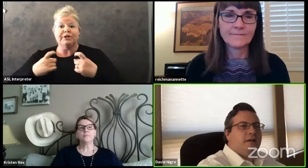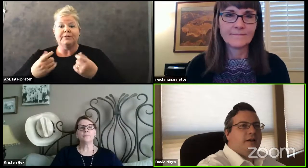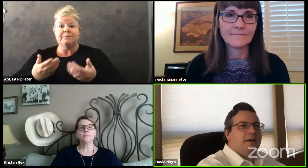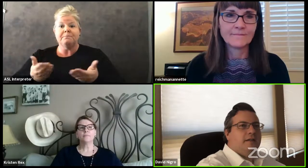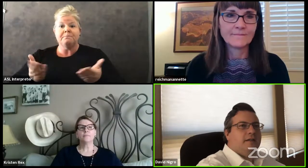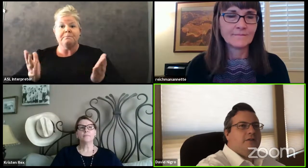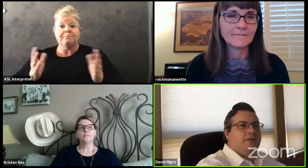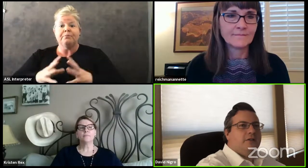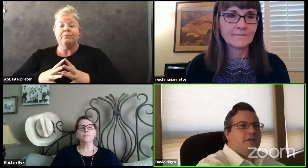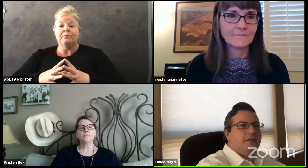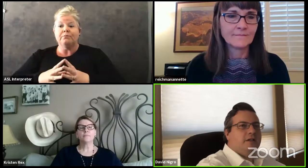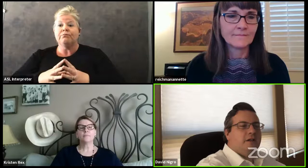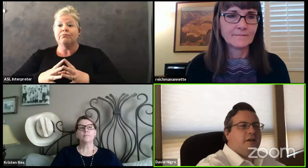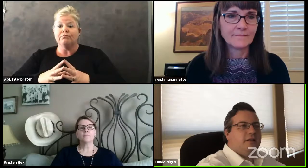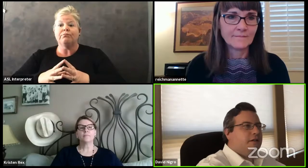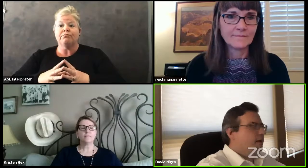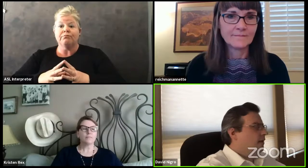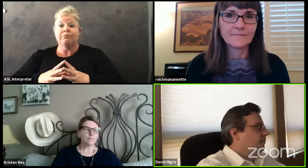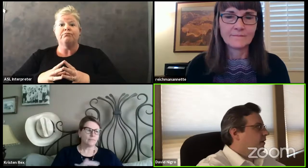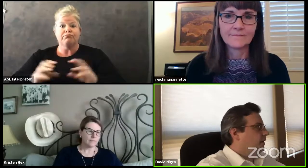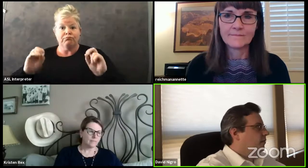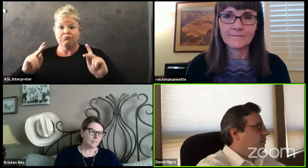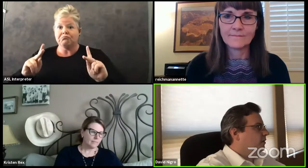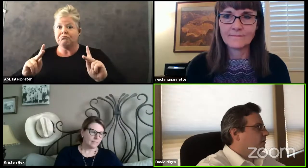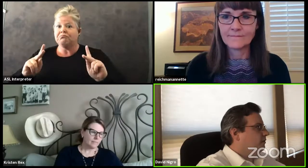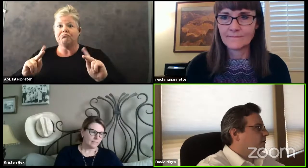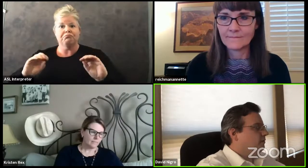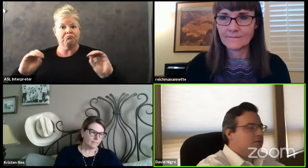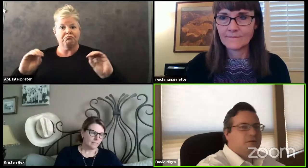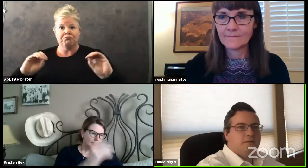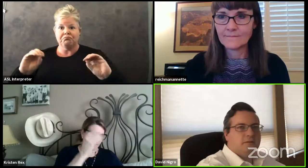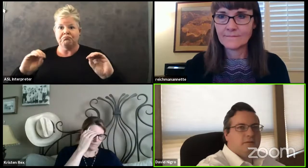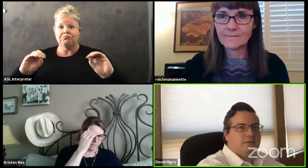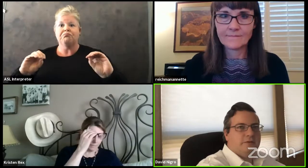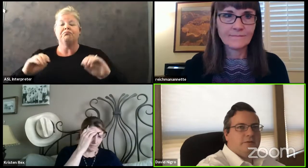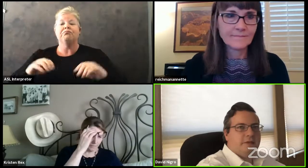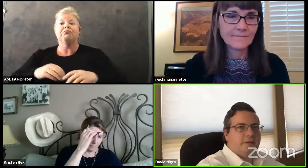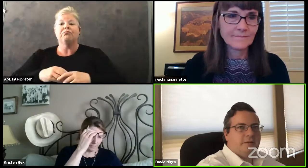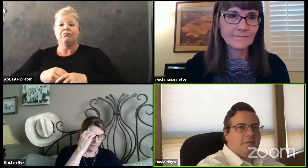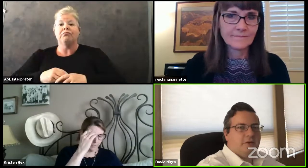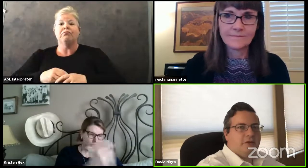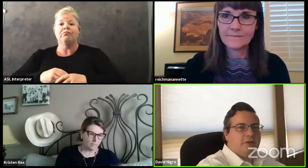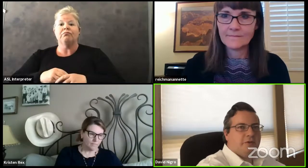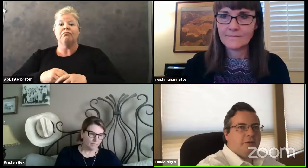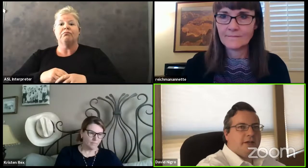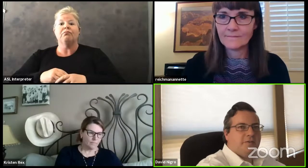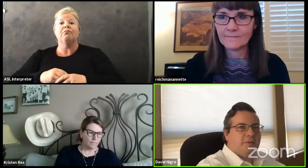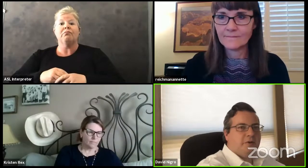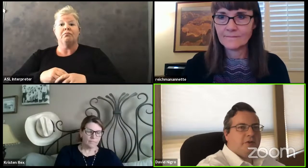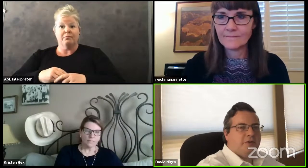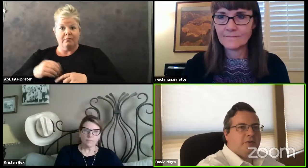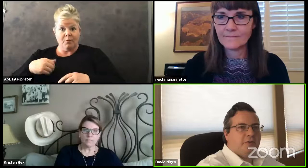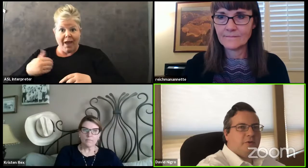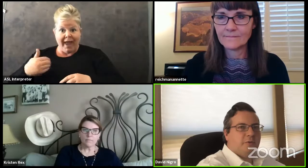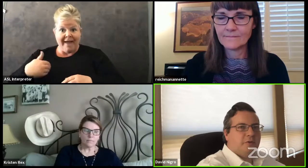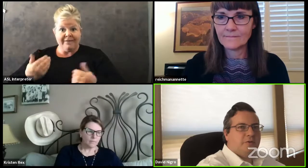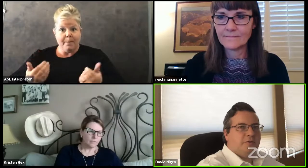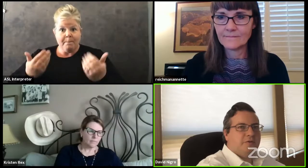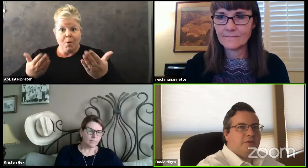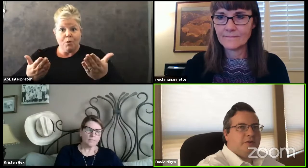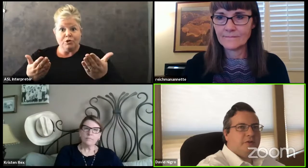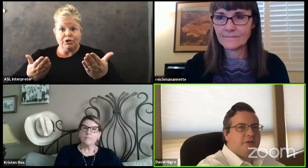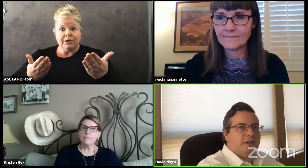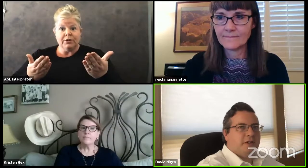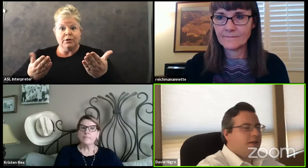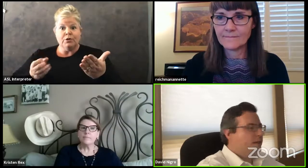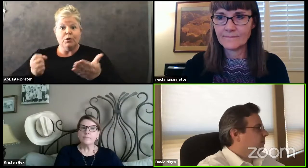Any seeing none, I will entertain a motion, or do I have a motion, to approve